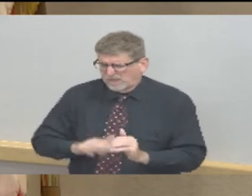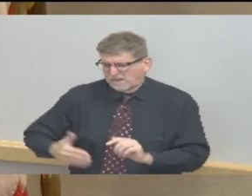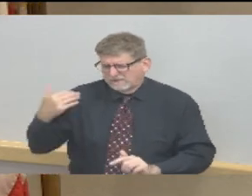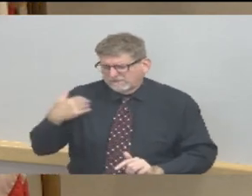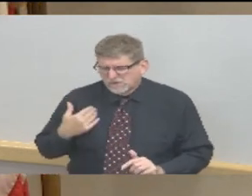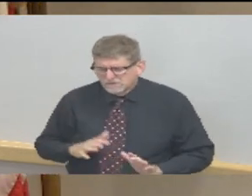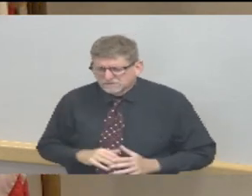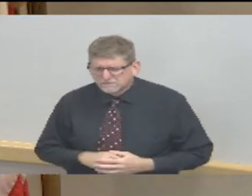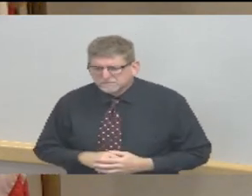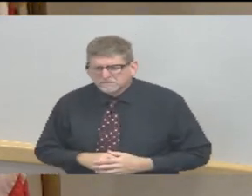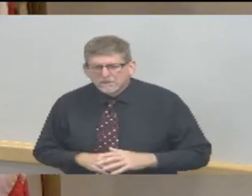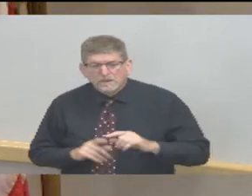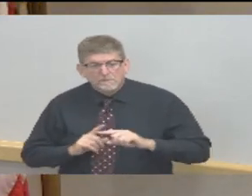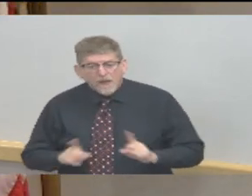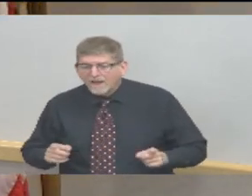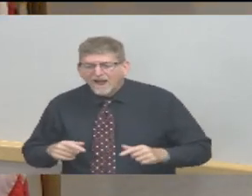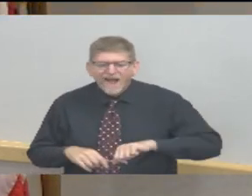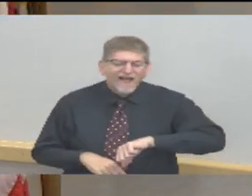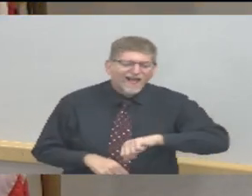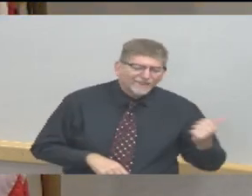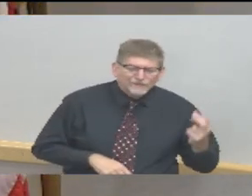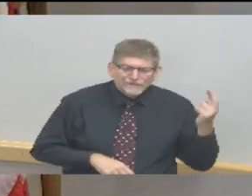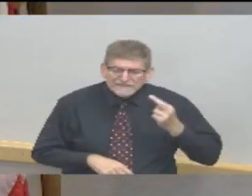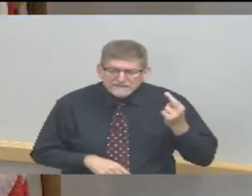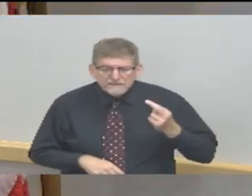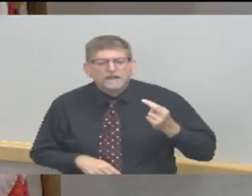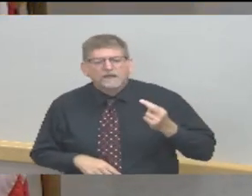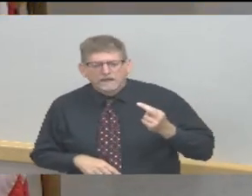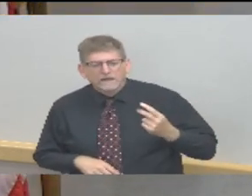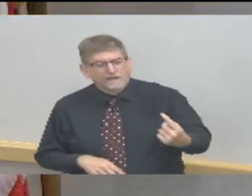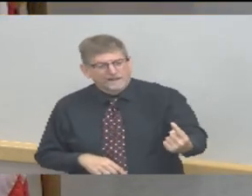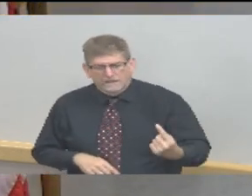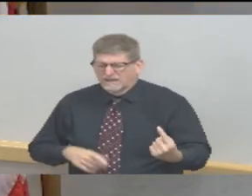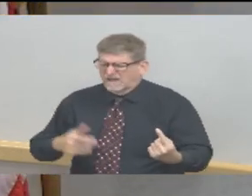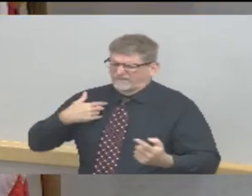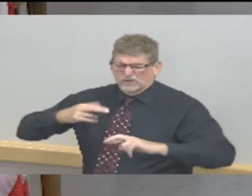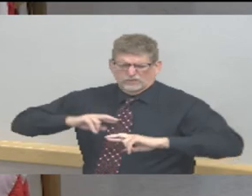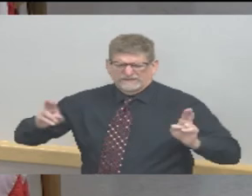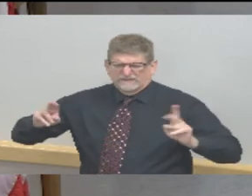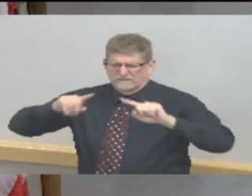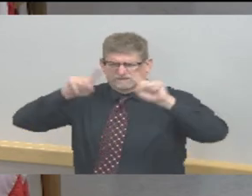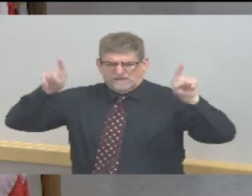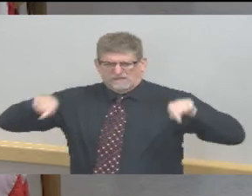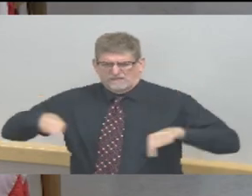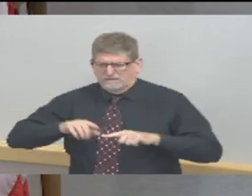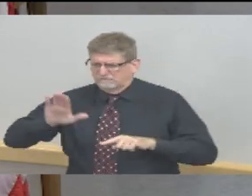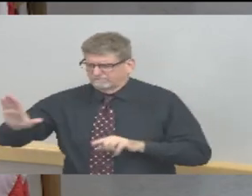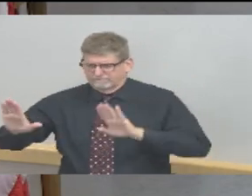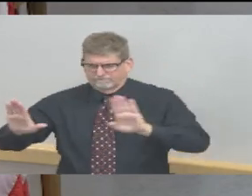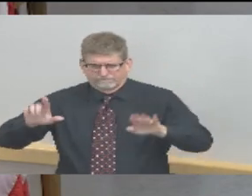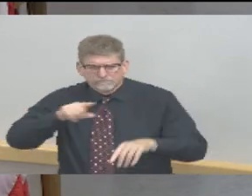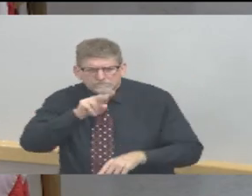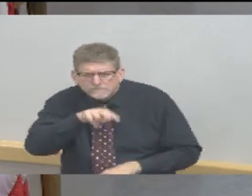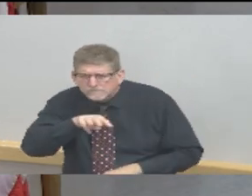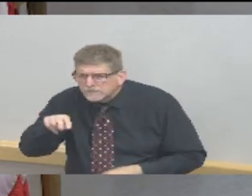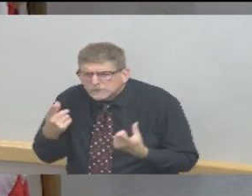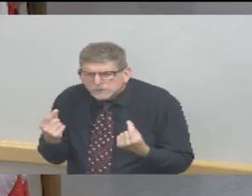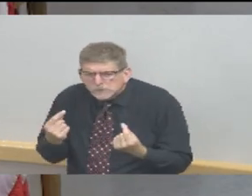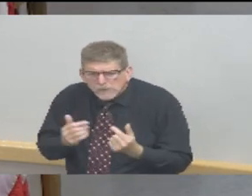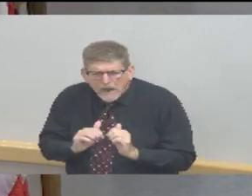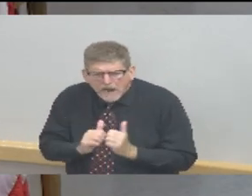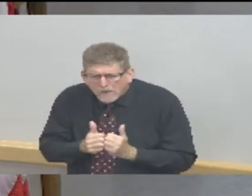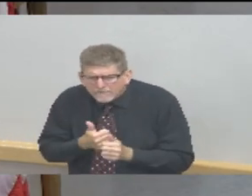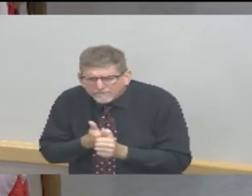to signage posted at our front doors that are going to provide some things for you to think about in terms of your current health status.